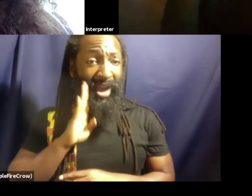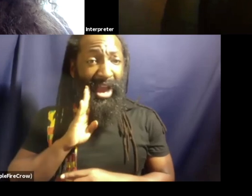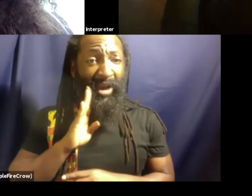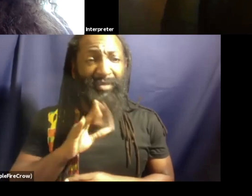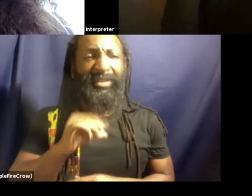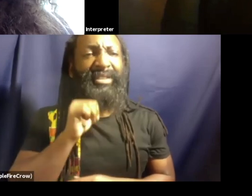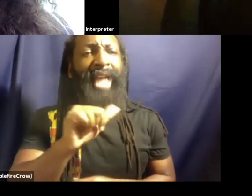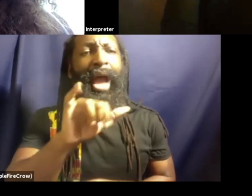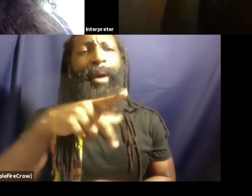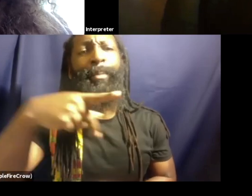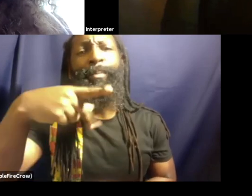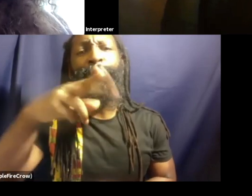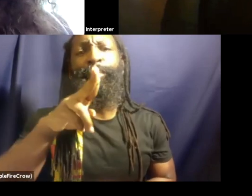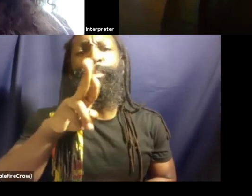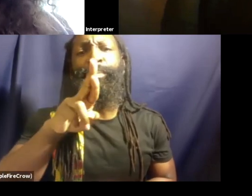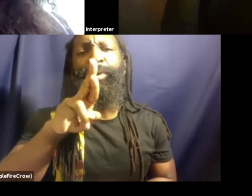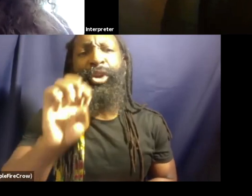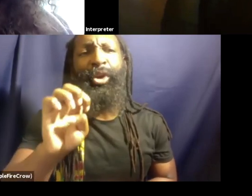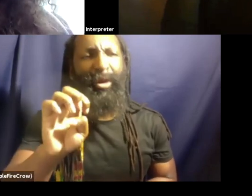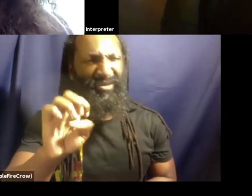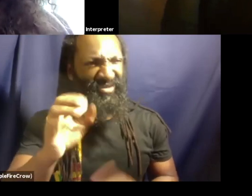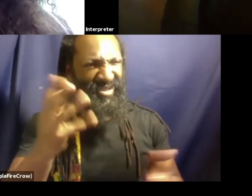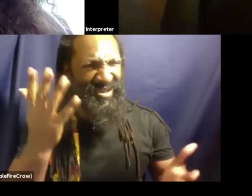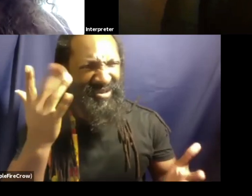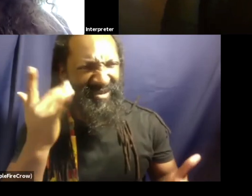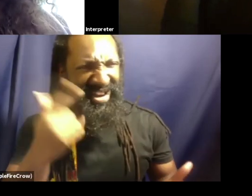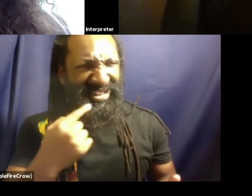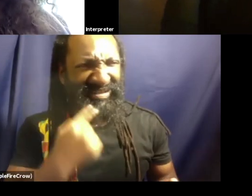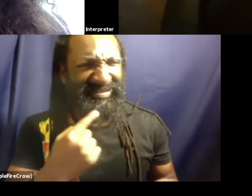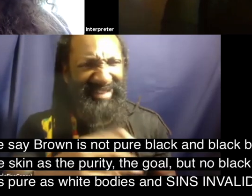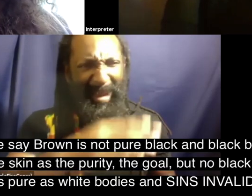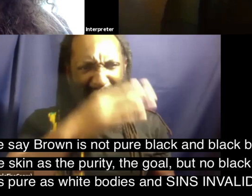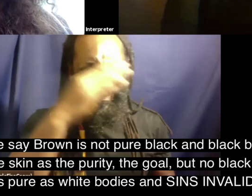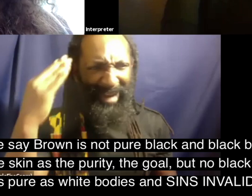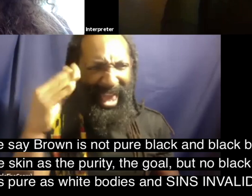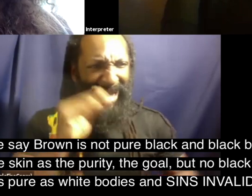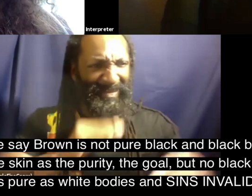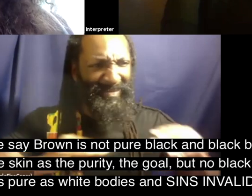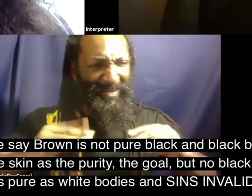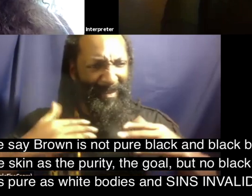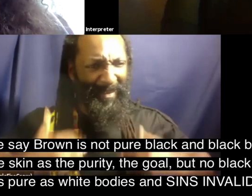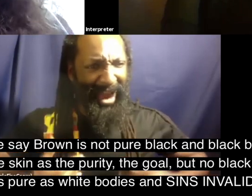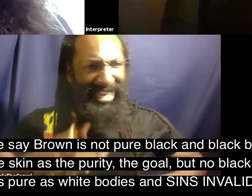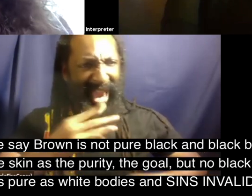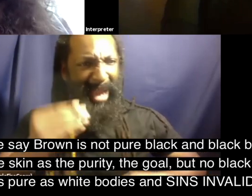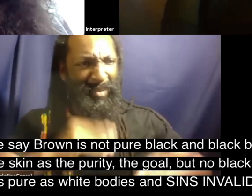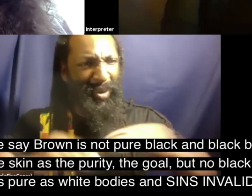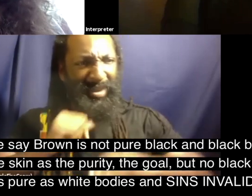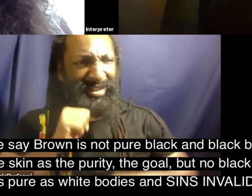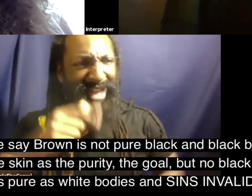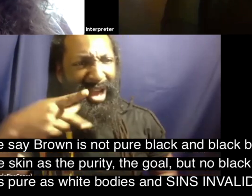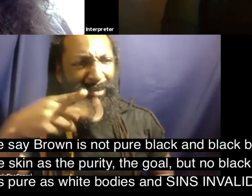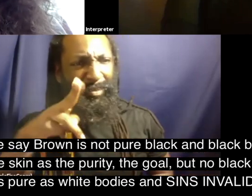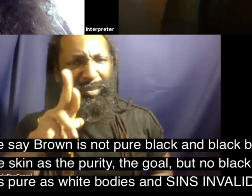many people say brown is not pure black